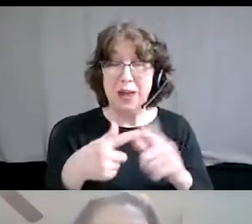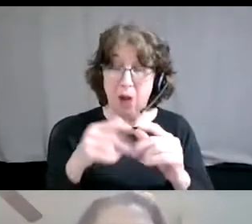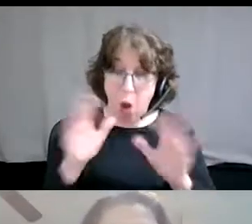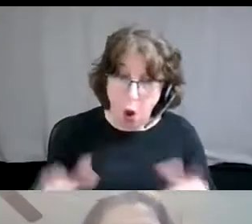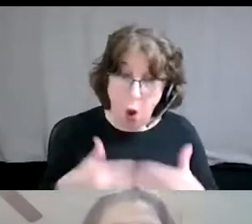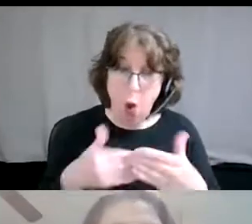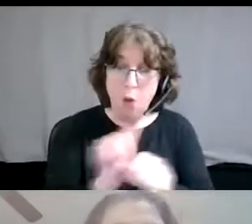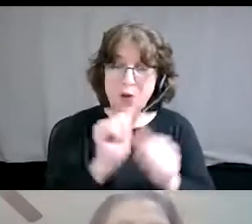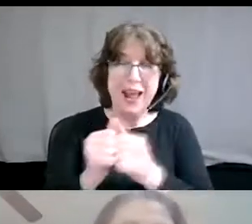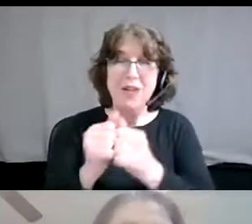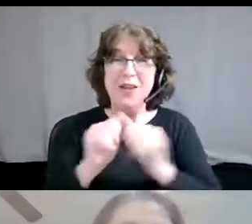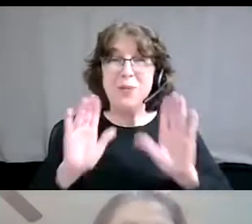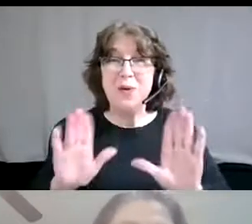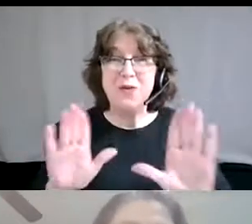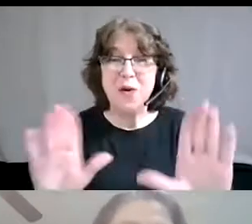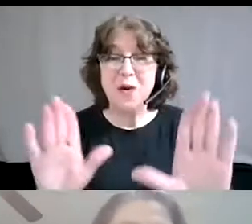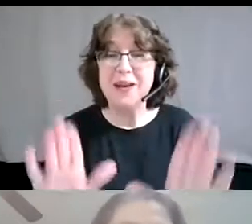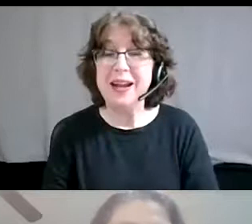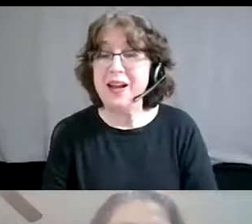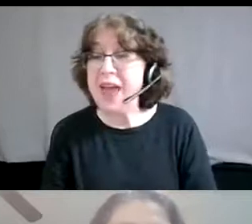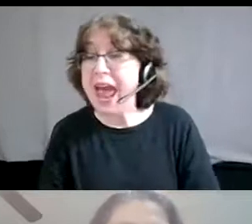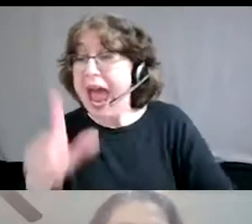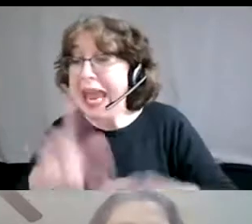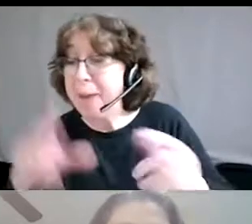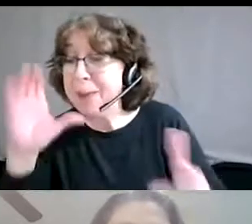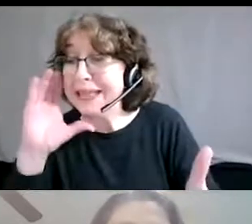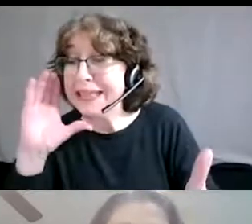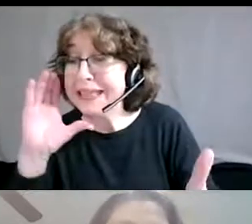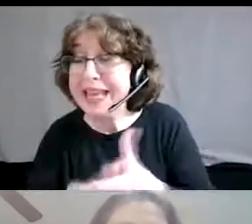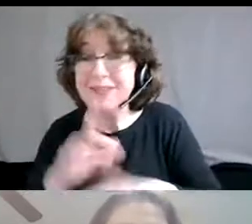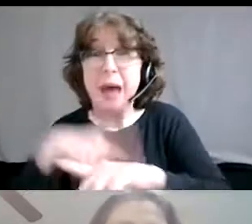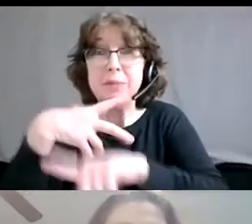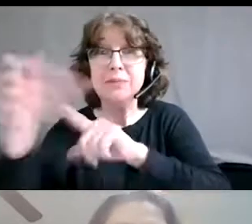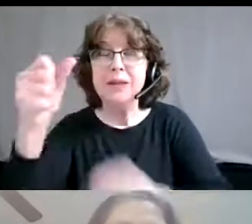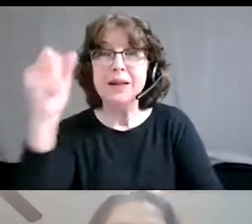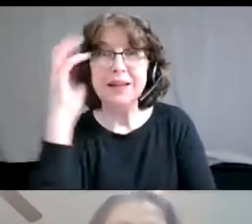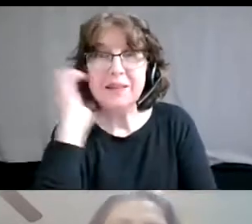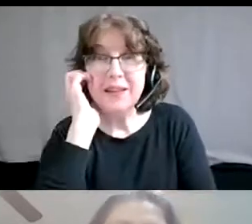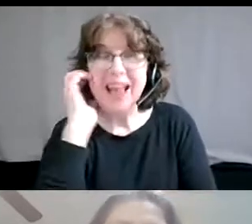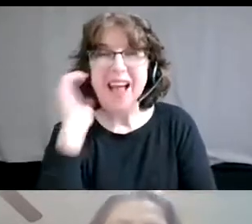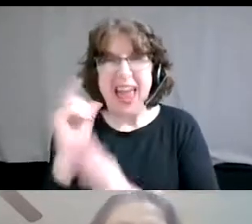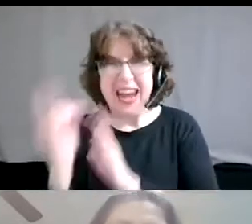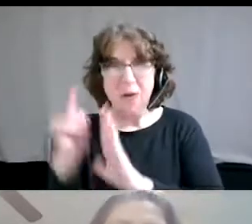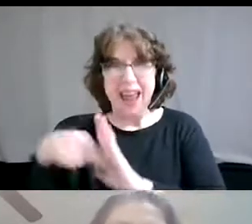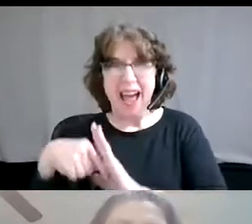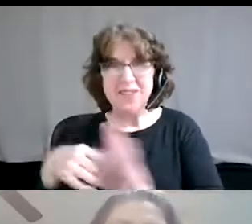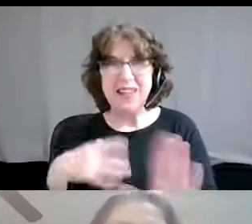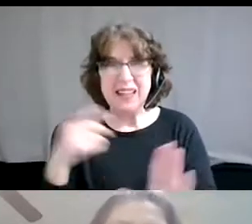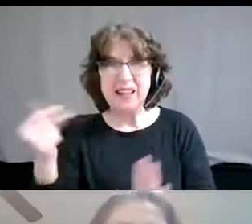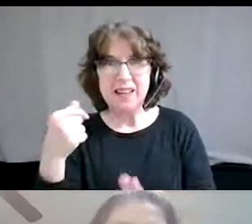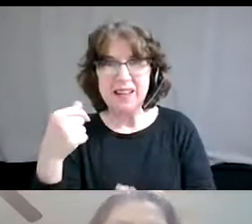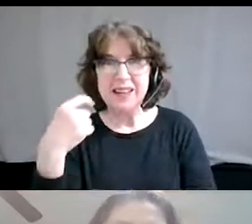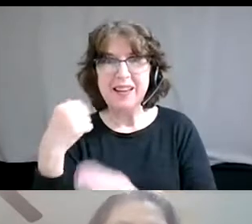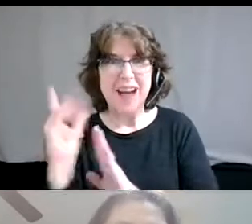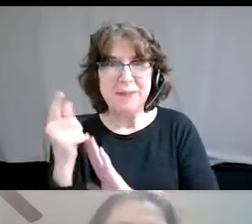I can't believe that like, honestly, our time is up already. It's been an hour and a half and it feels like just a few moments. So, uh, thank